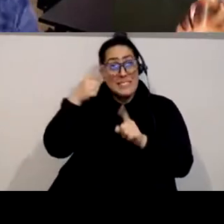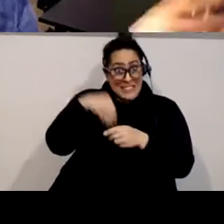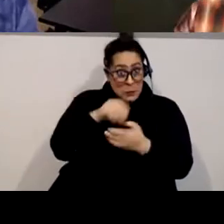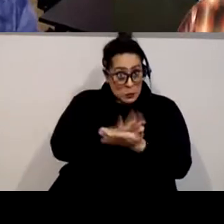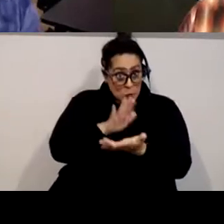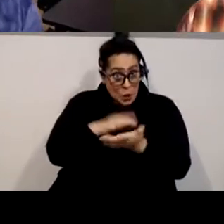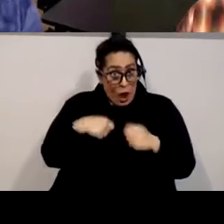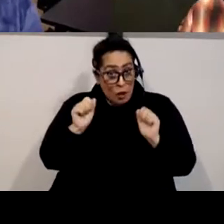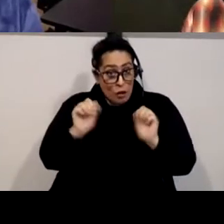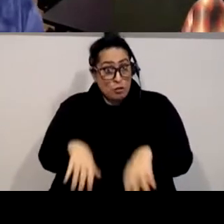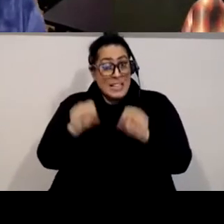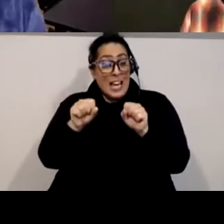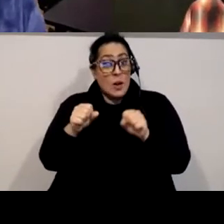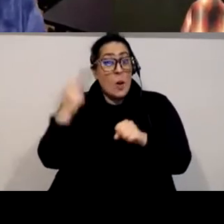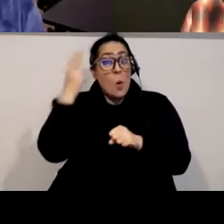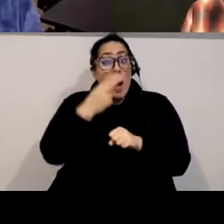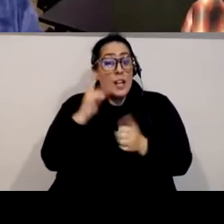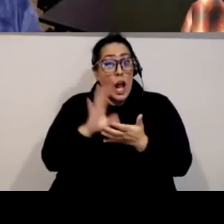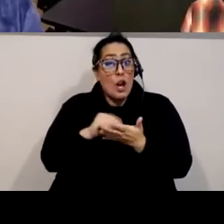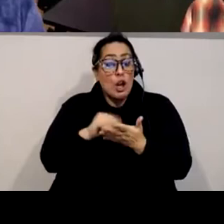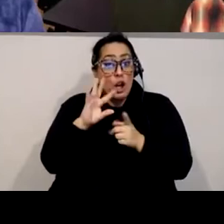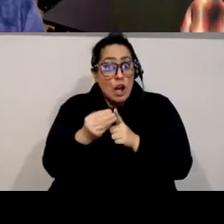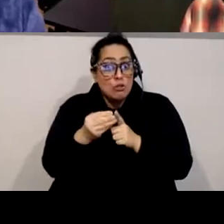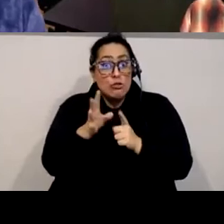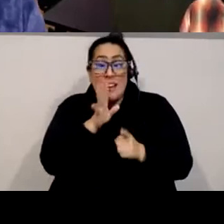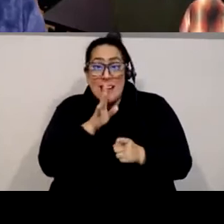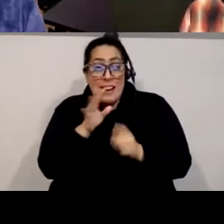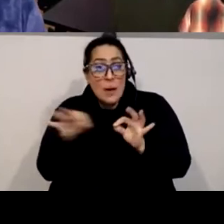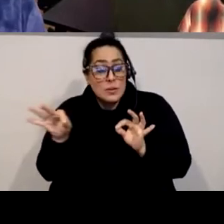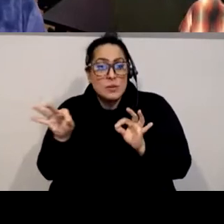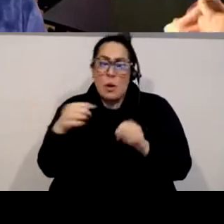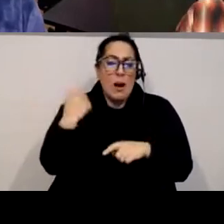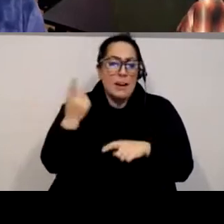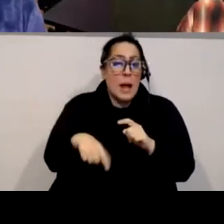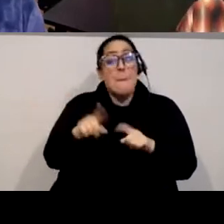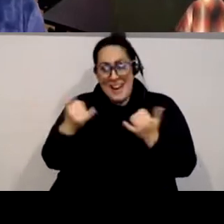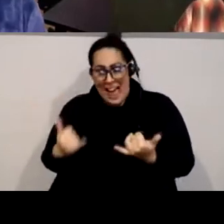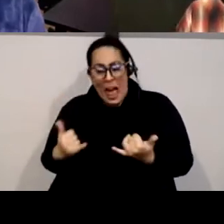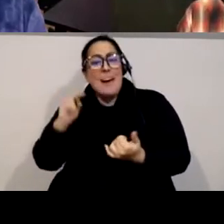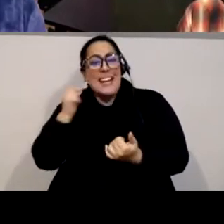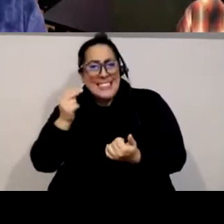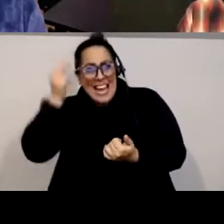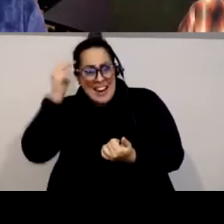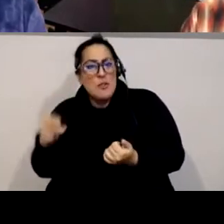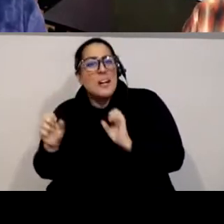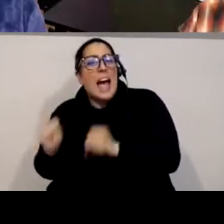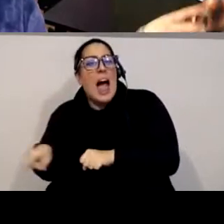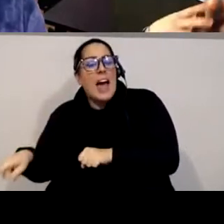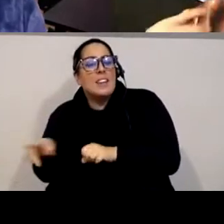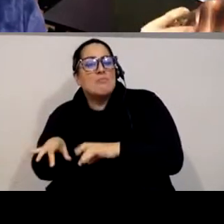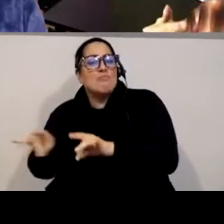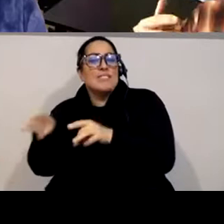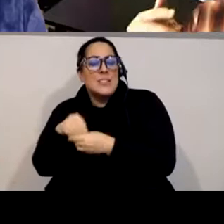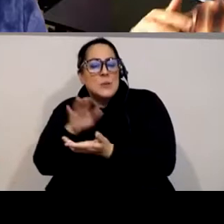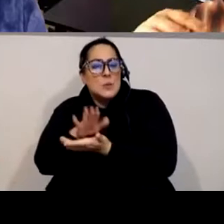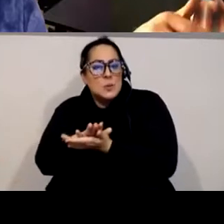the way that my nieces and nephews now can grow up and be fluent in it um because of americanization right so we were